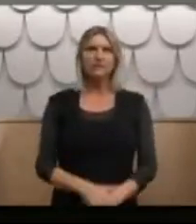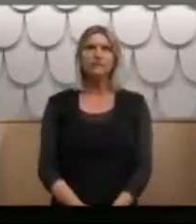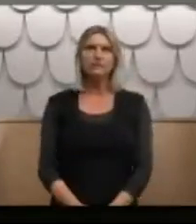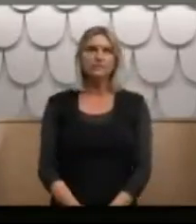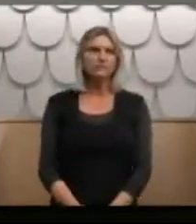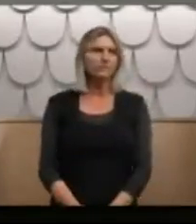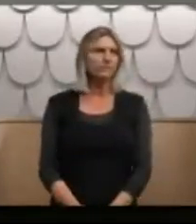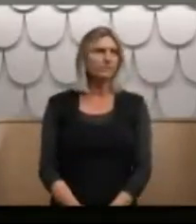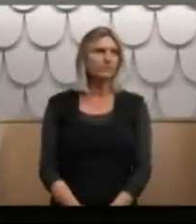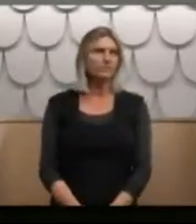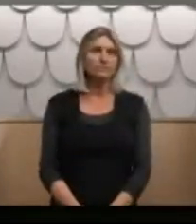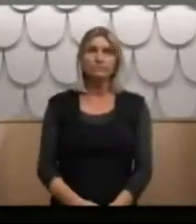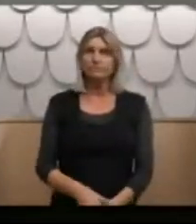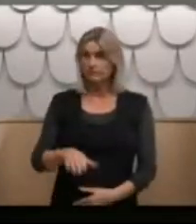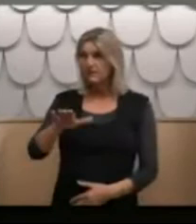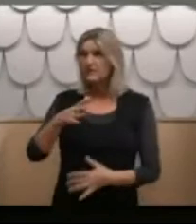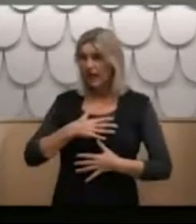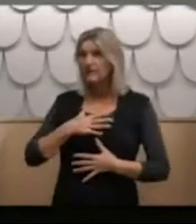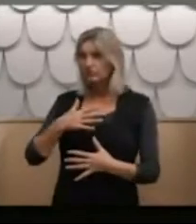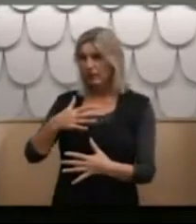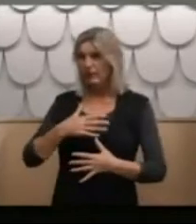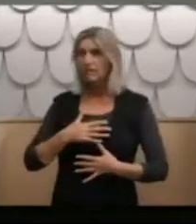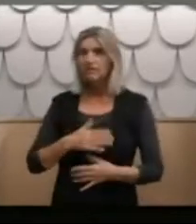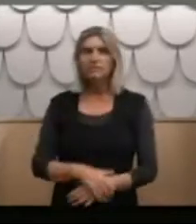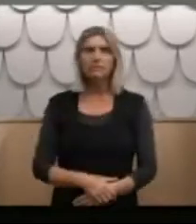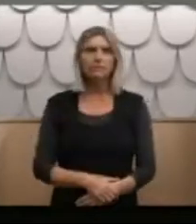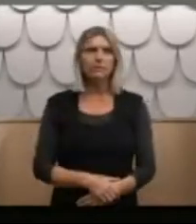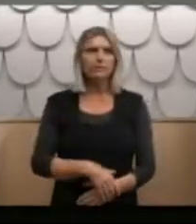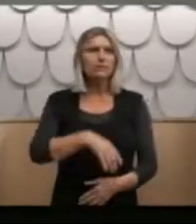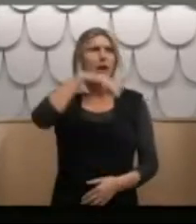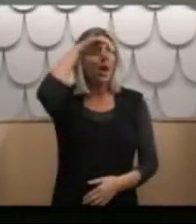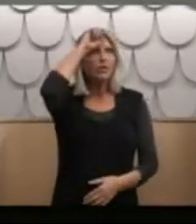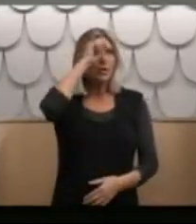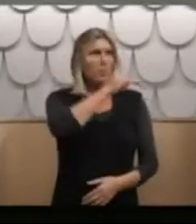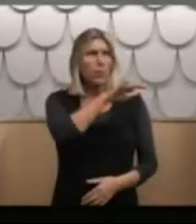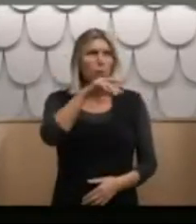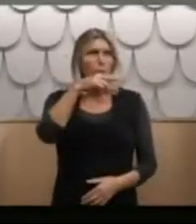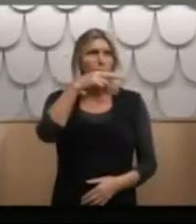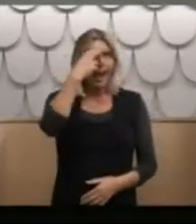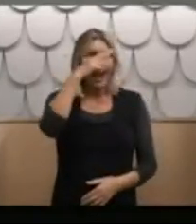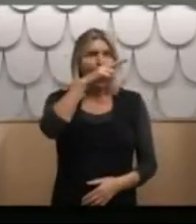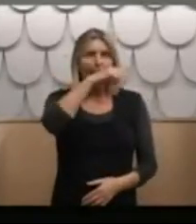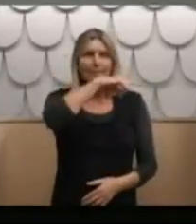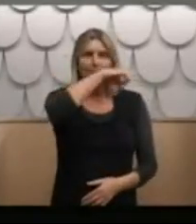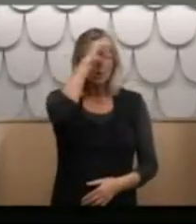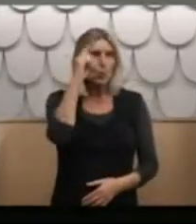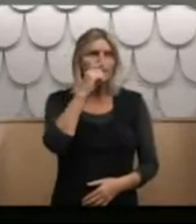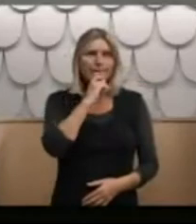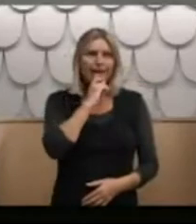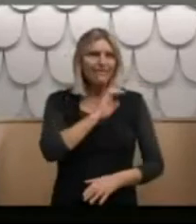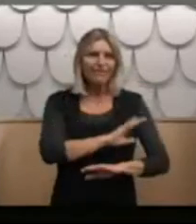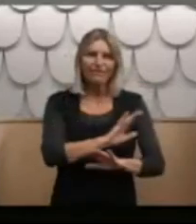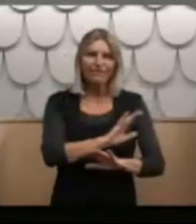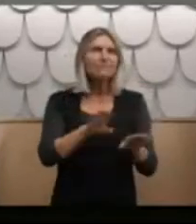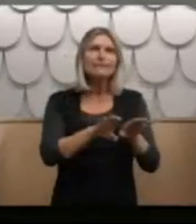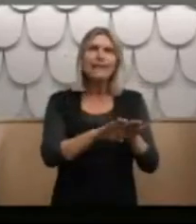Just take a deep breath. I don't remember the name of any of the staff for the same reason. I do